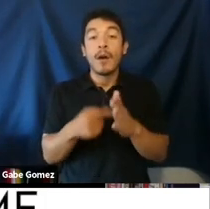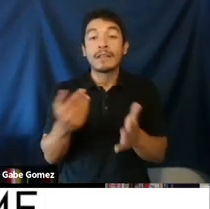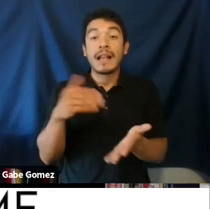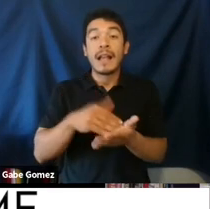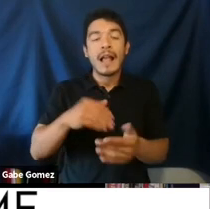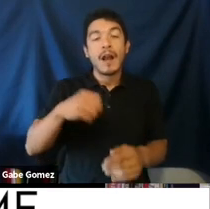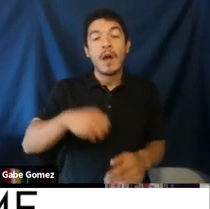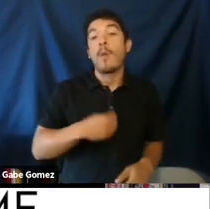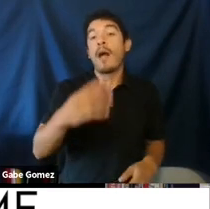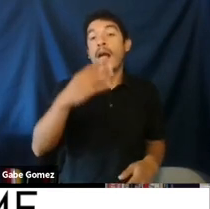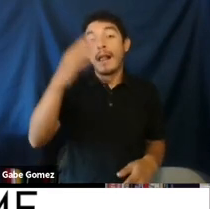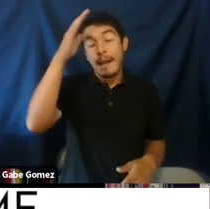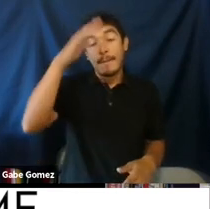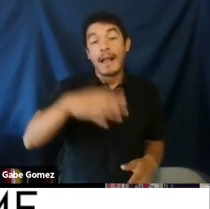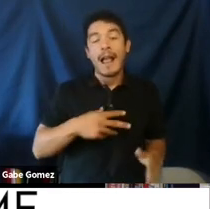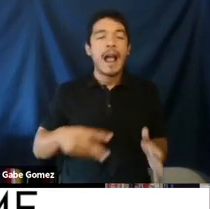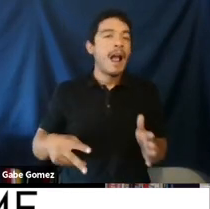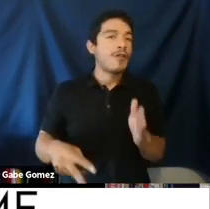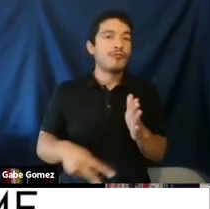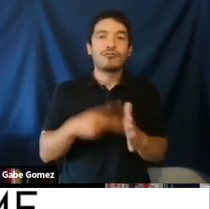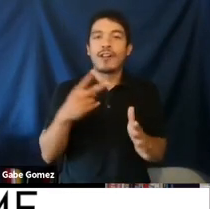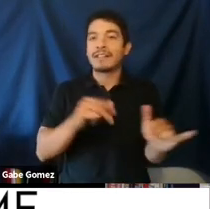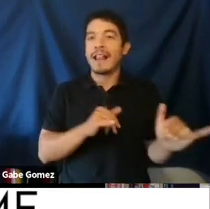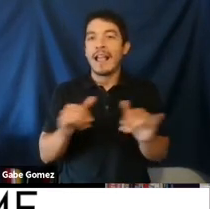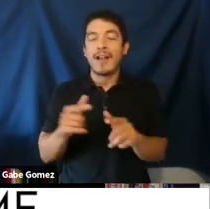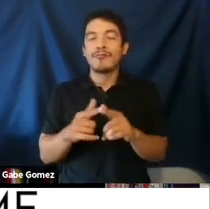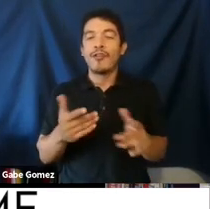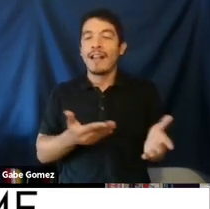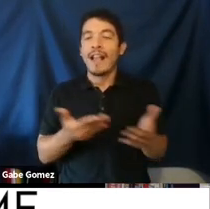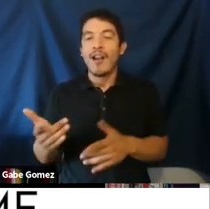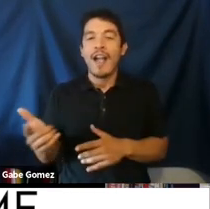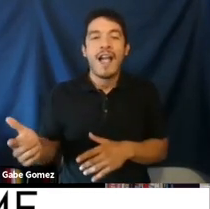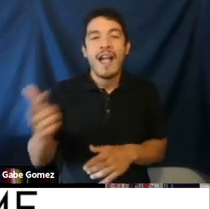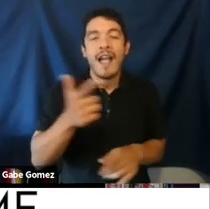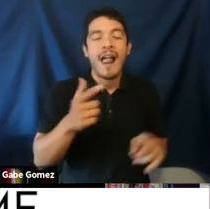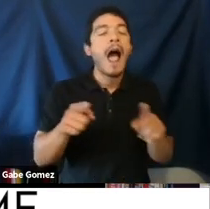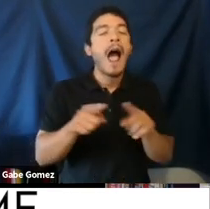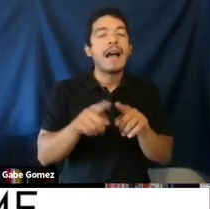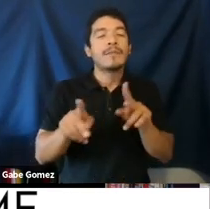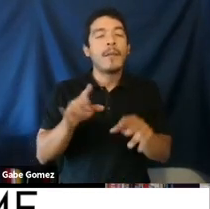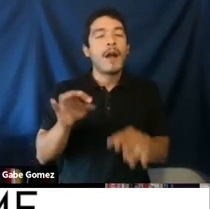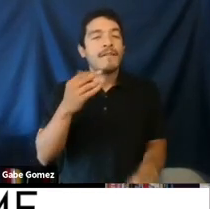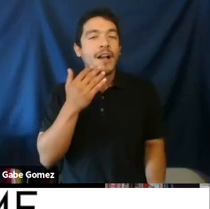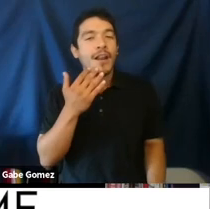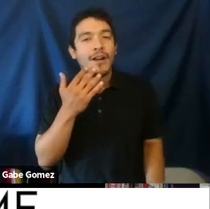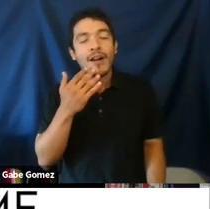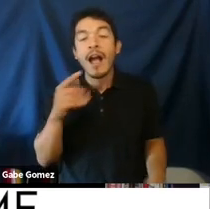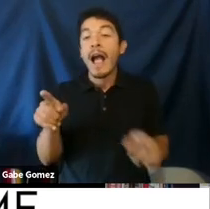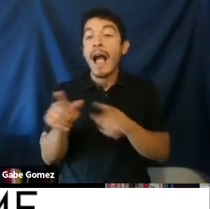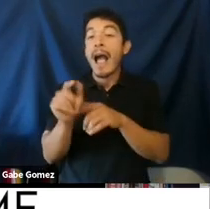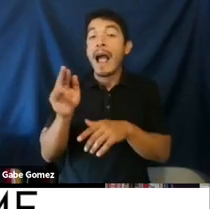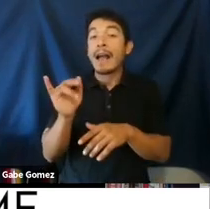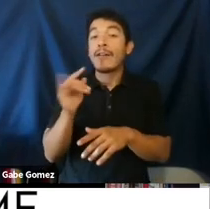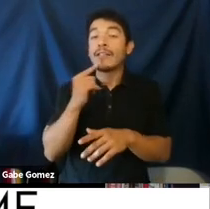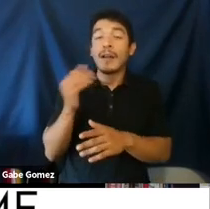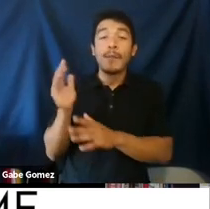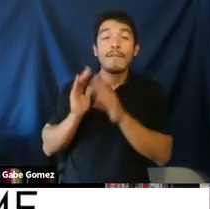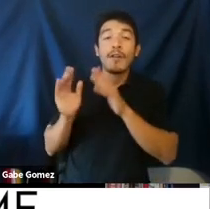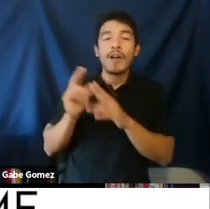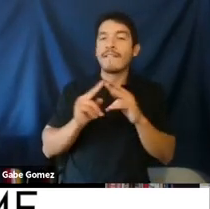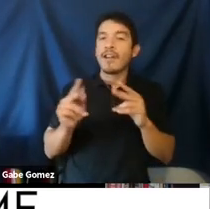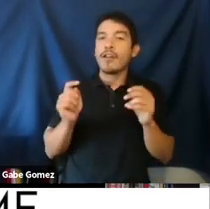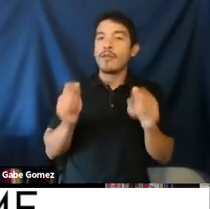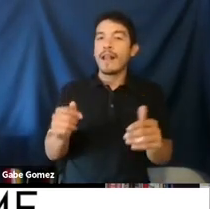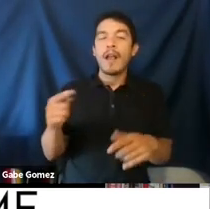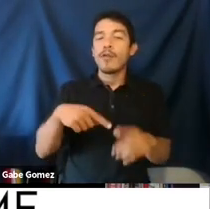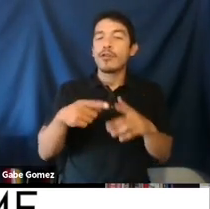characters carry a gun during gameplay, but once again, white male characters were twice as likely to carry a weapon as male